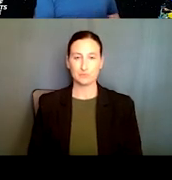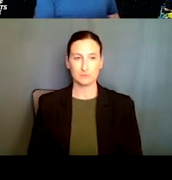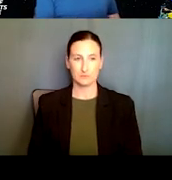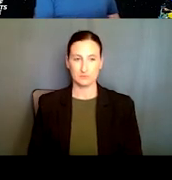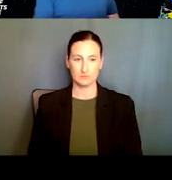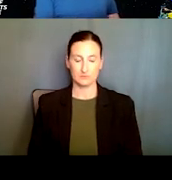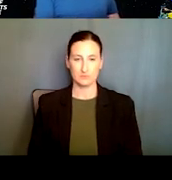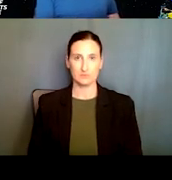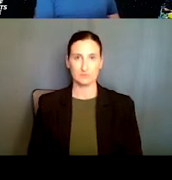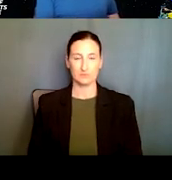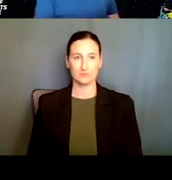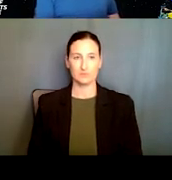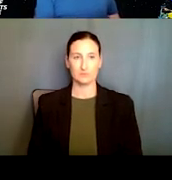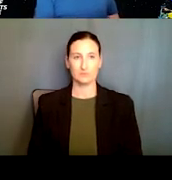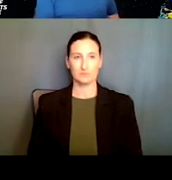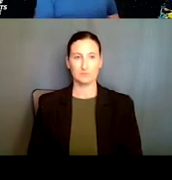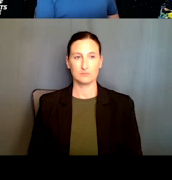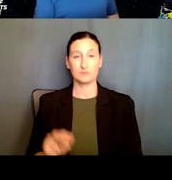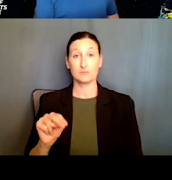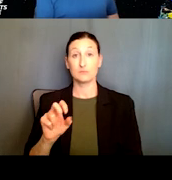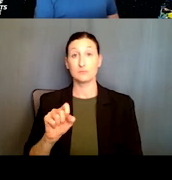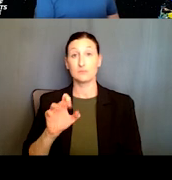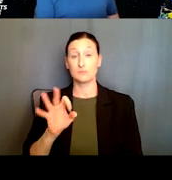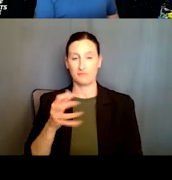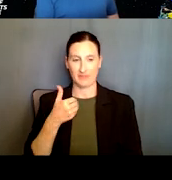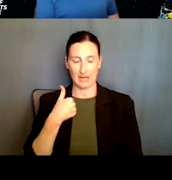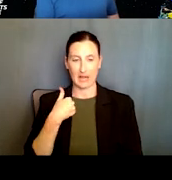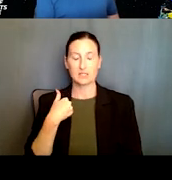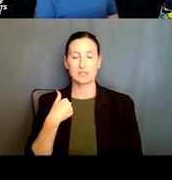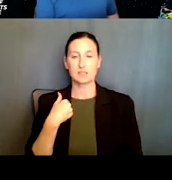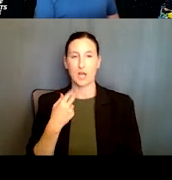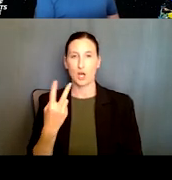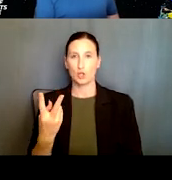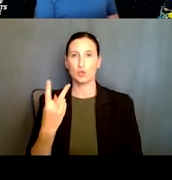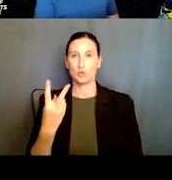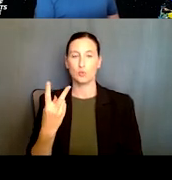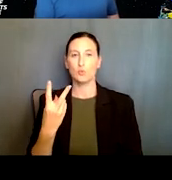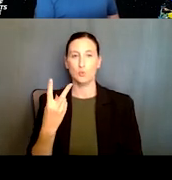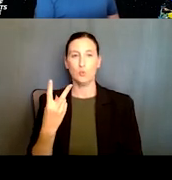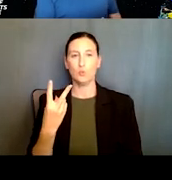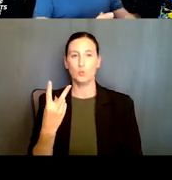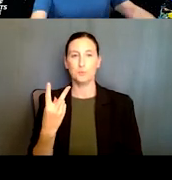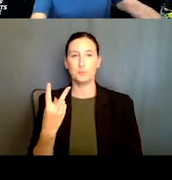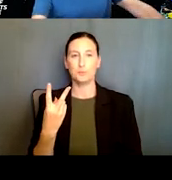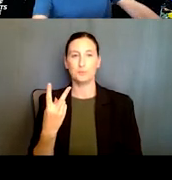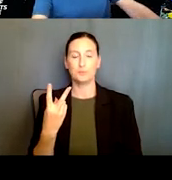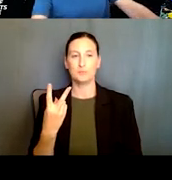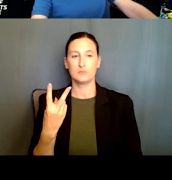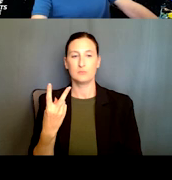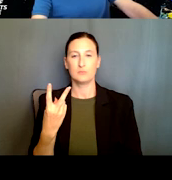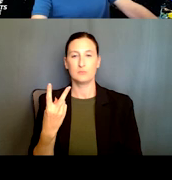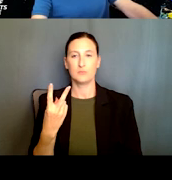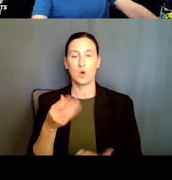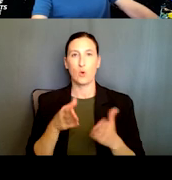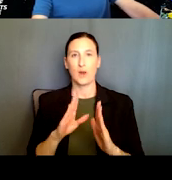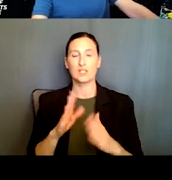Um, NSF has, um, two mechanisms for, um, sharing with the